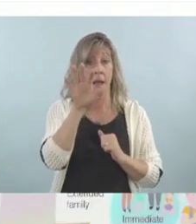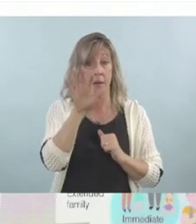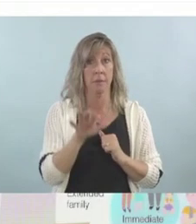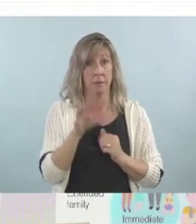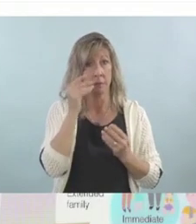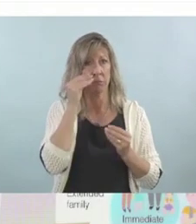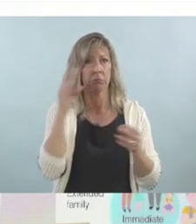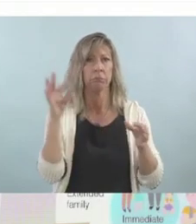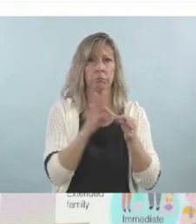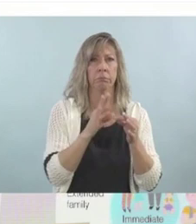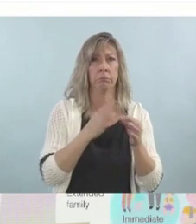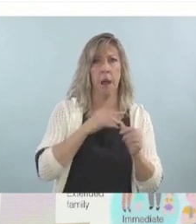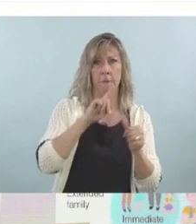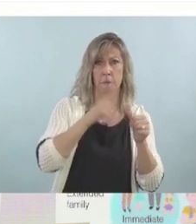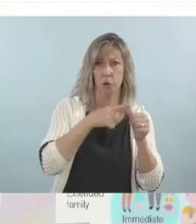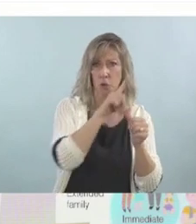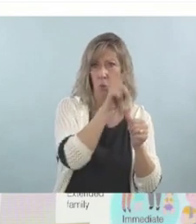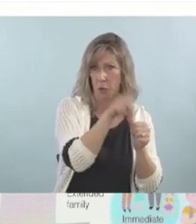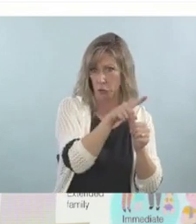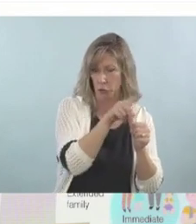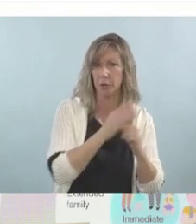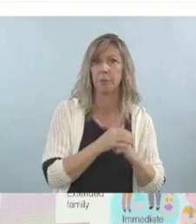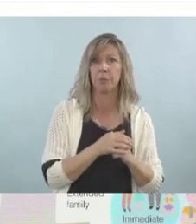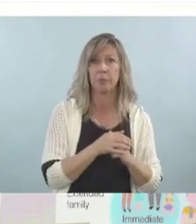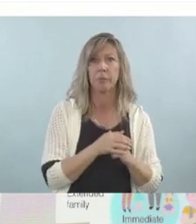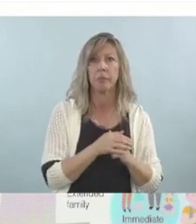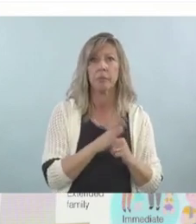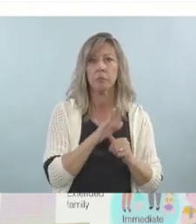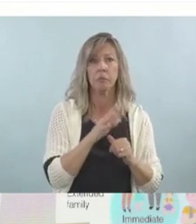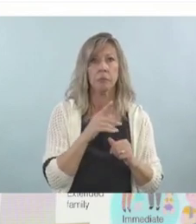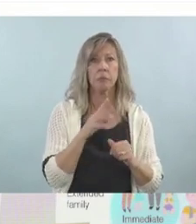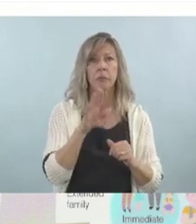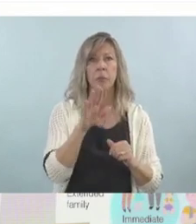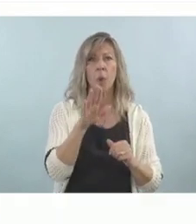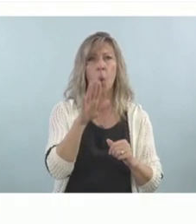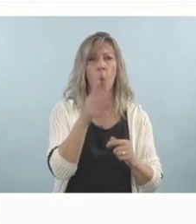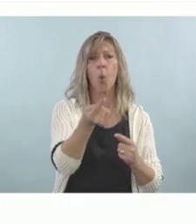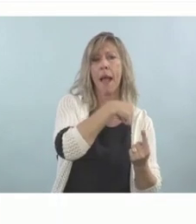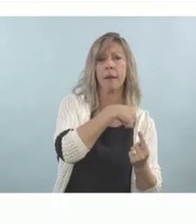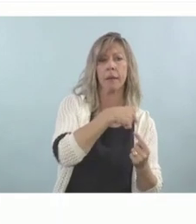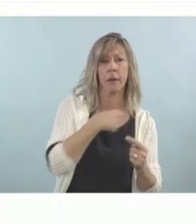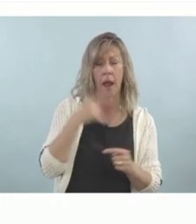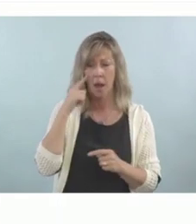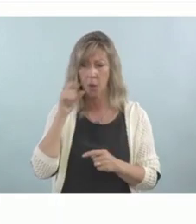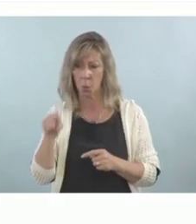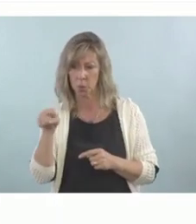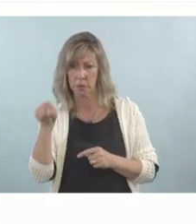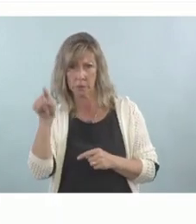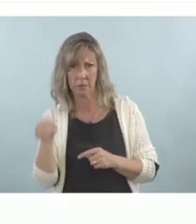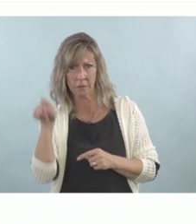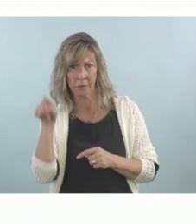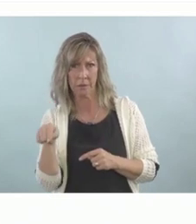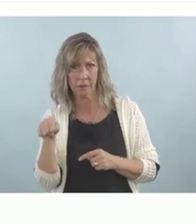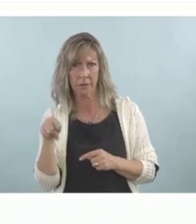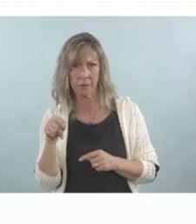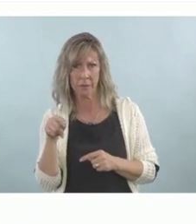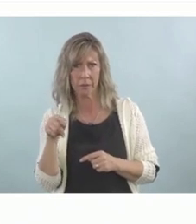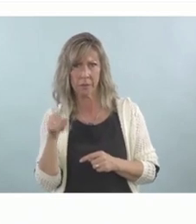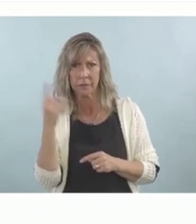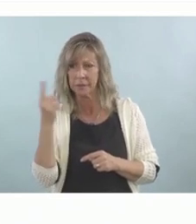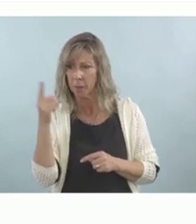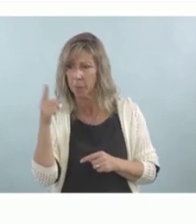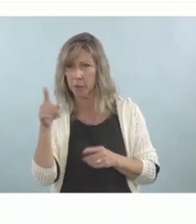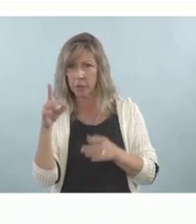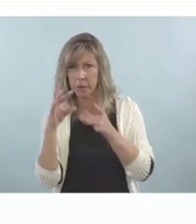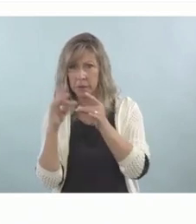All right. I see somebody just popped in. Let's go back to the other slide, please. All right. I'm still on the